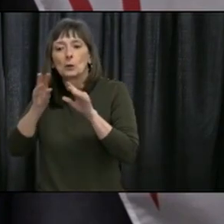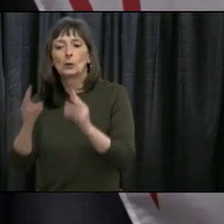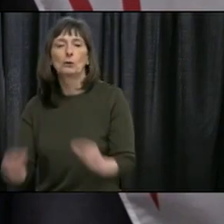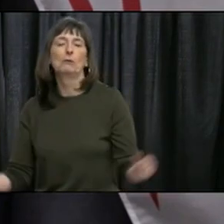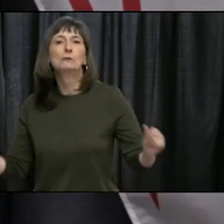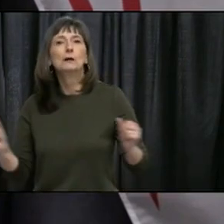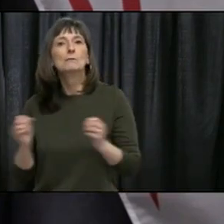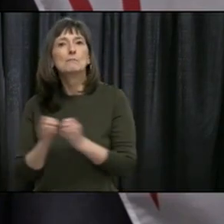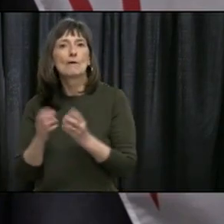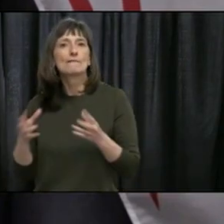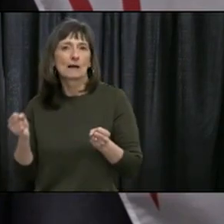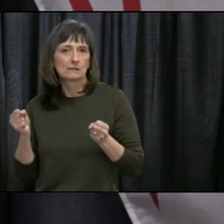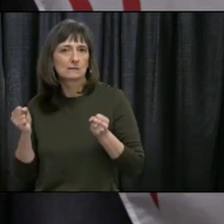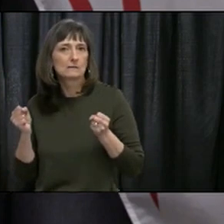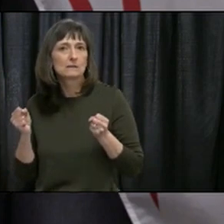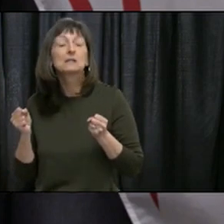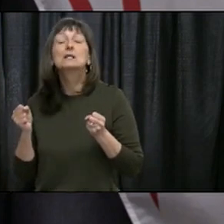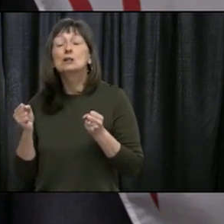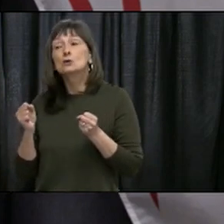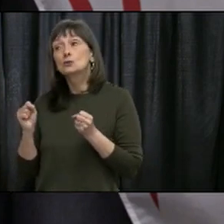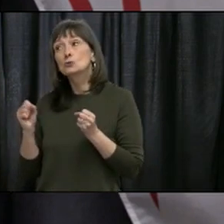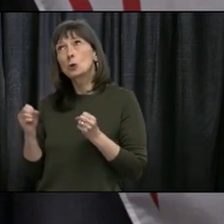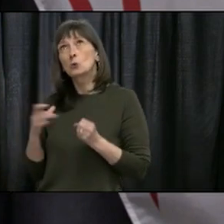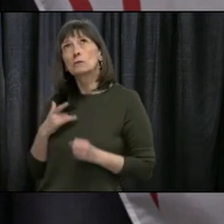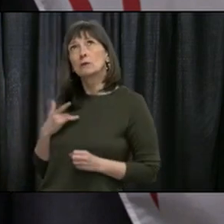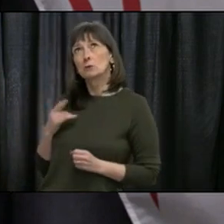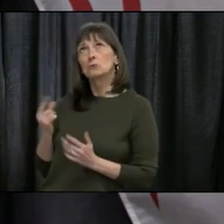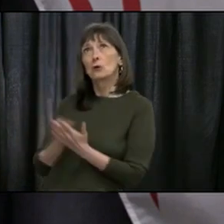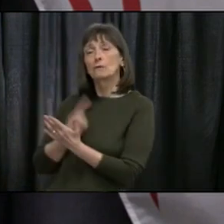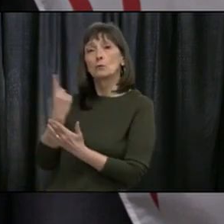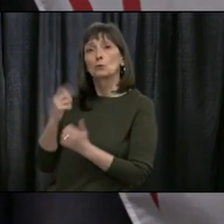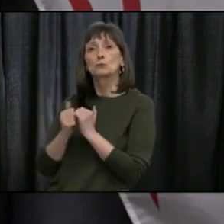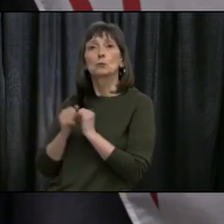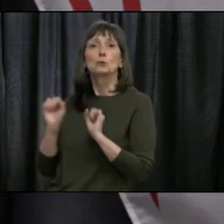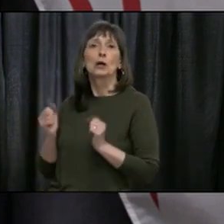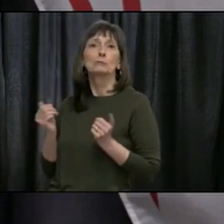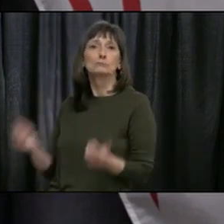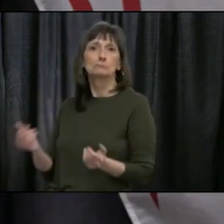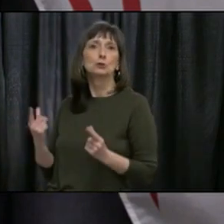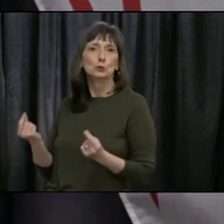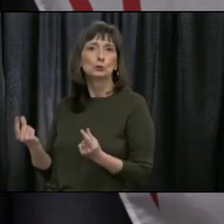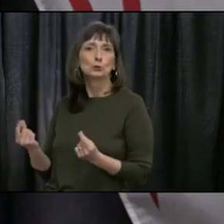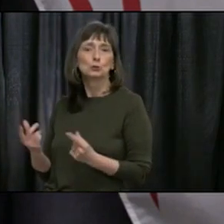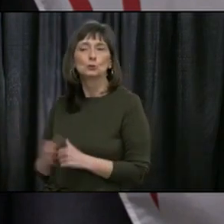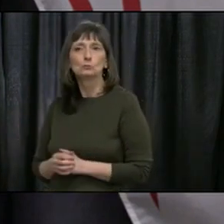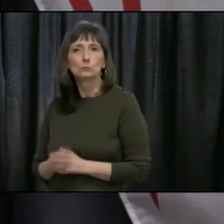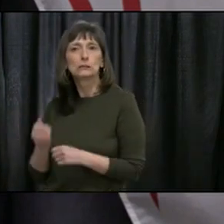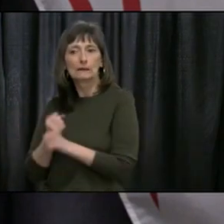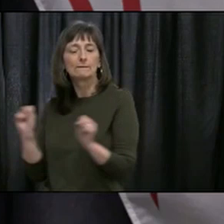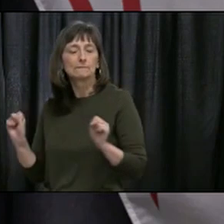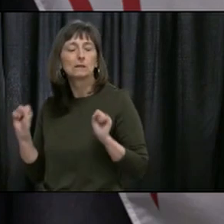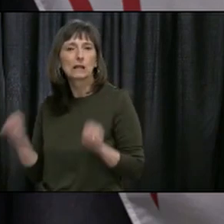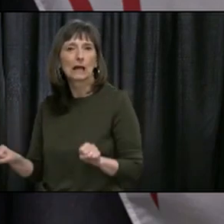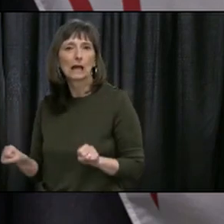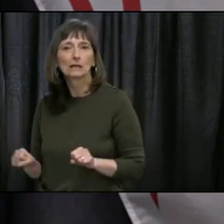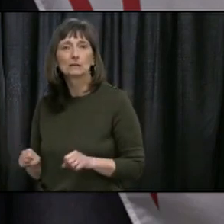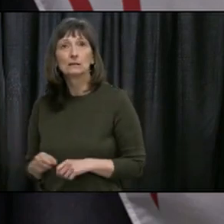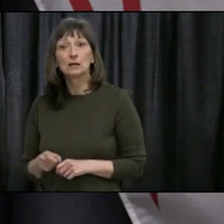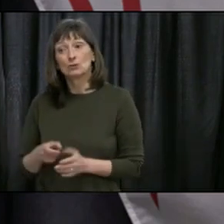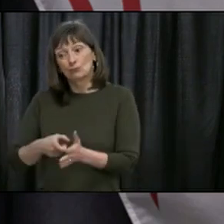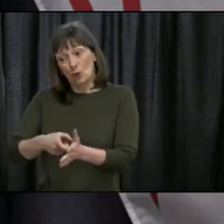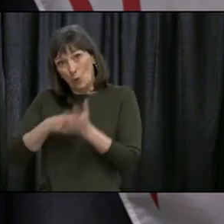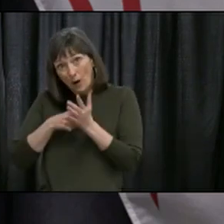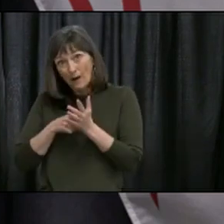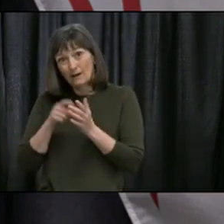we do think that golfing can be done successfully. So it wouldn't necessarily have to be